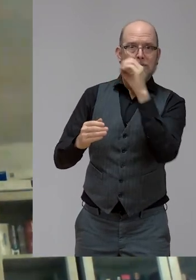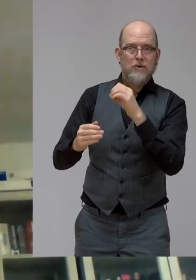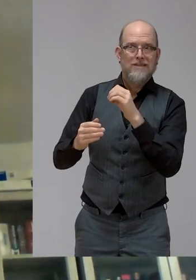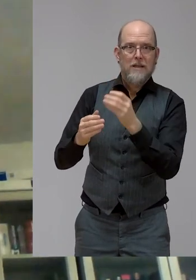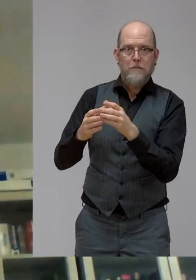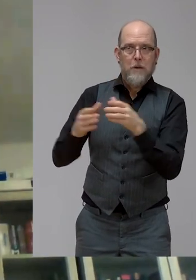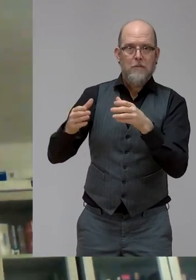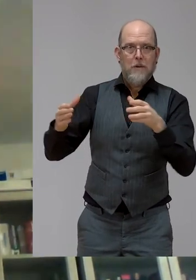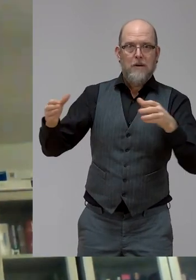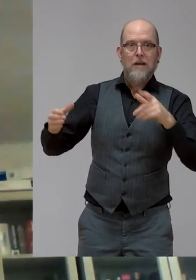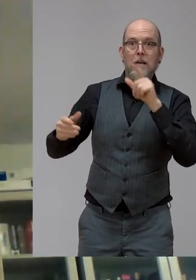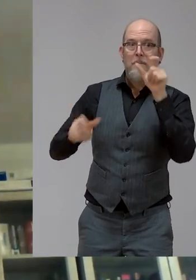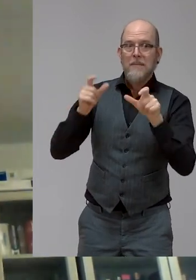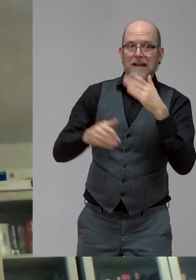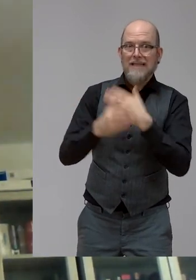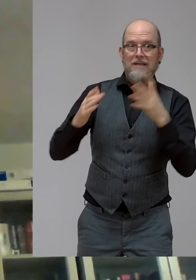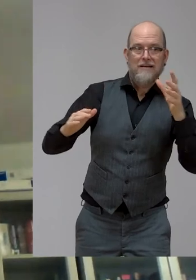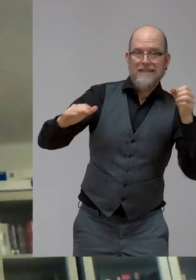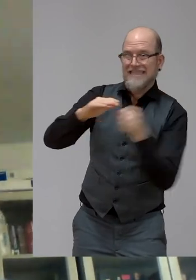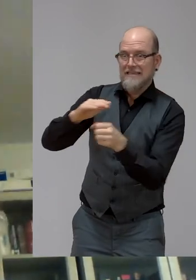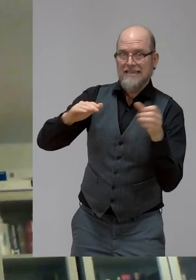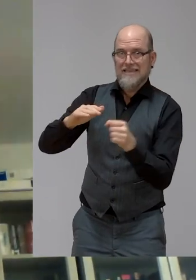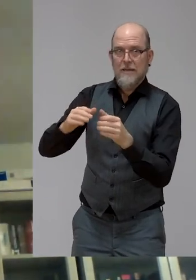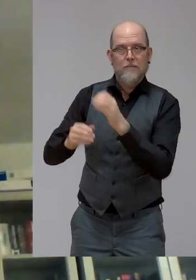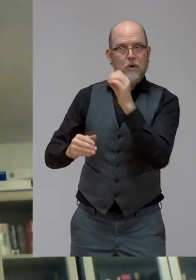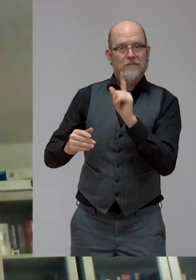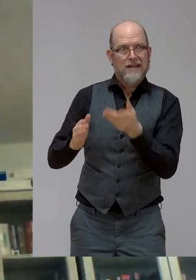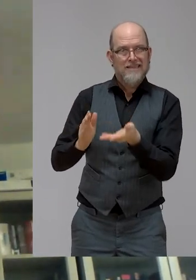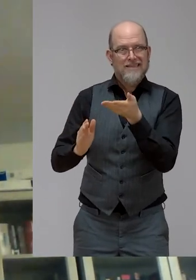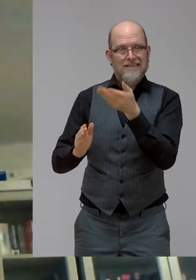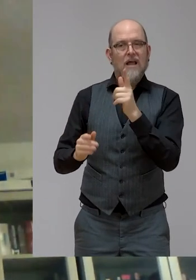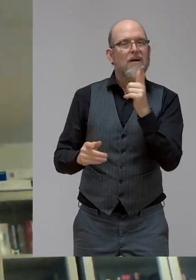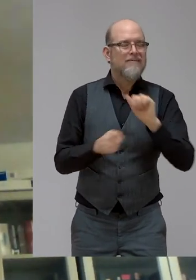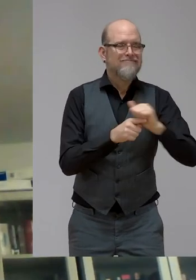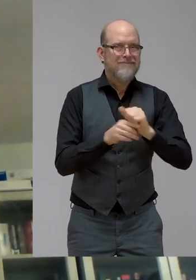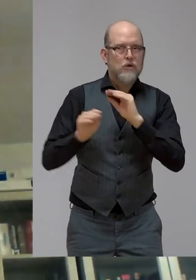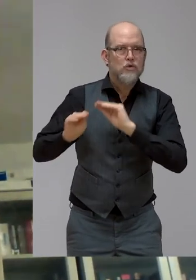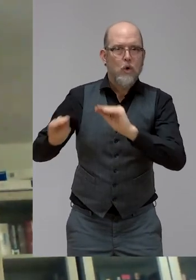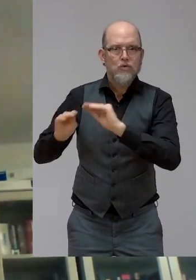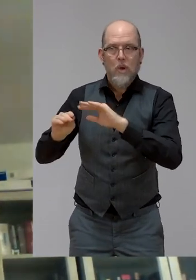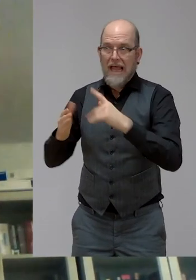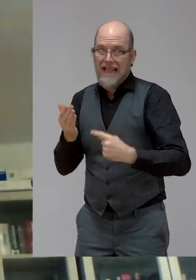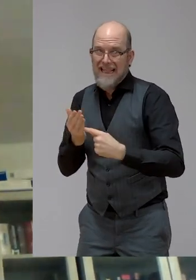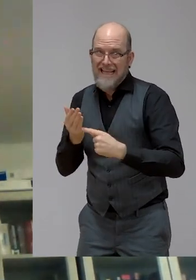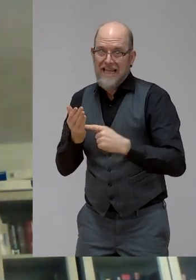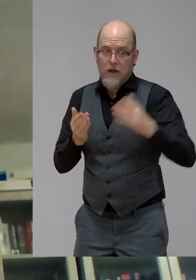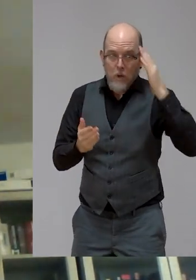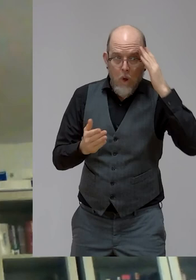in digital skills. That's why it was so important to have our colleague from the Global Apprenticeship Network as